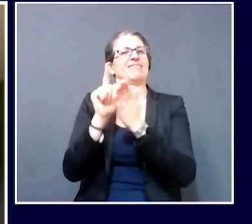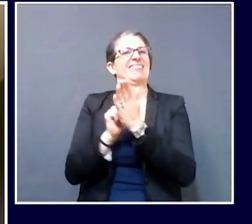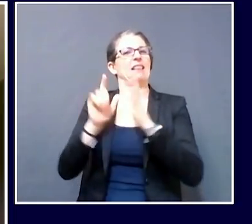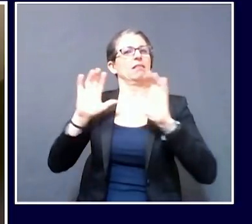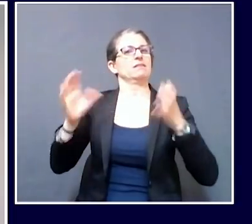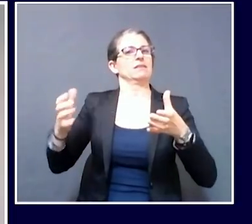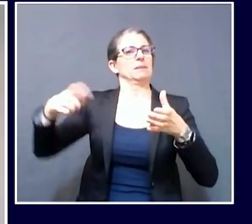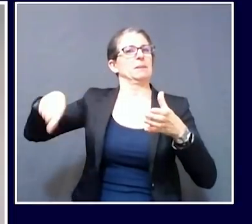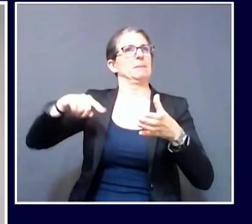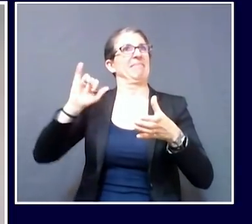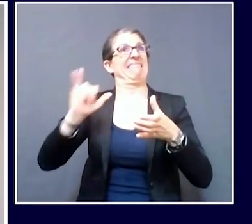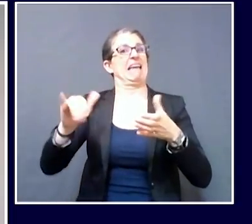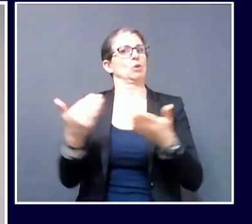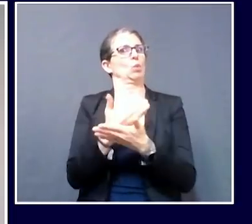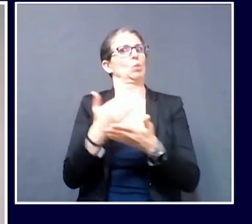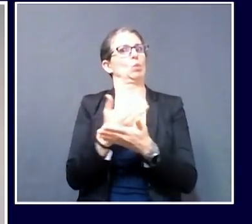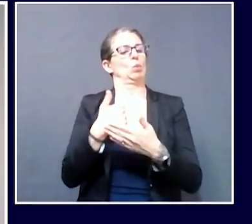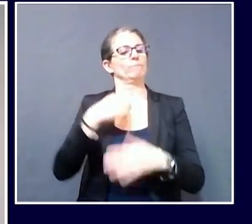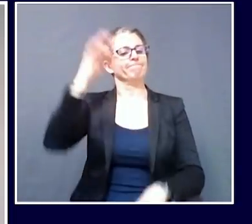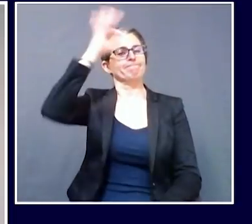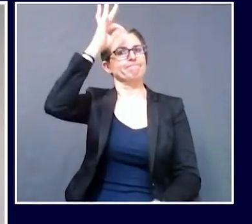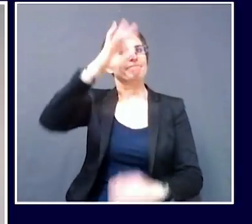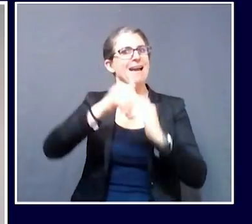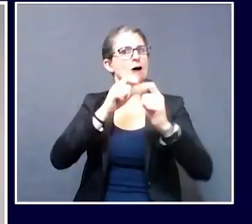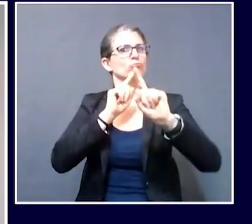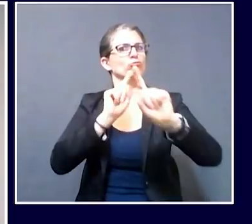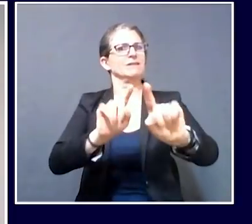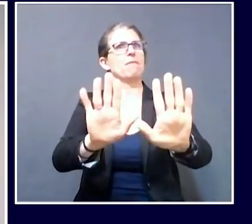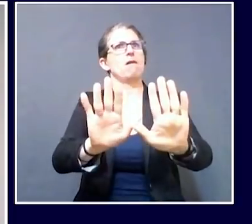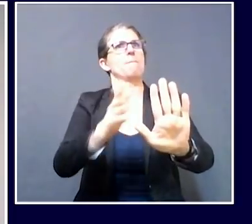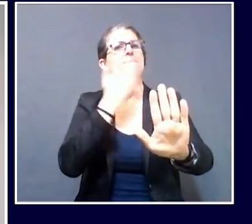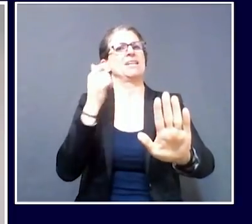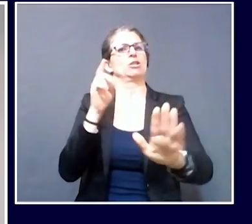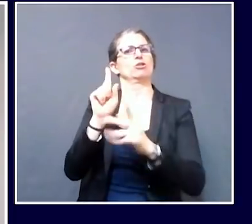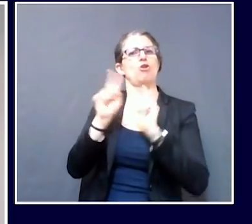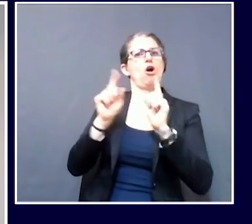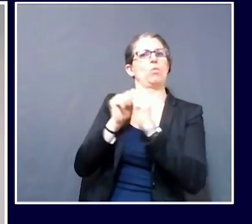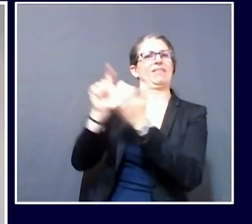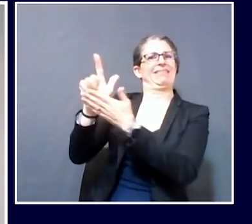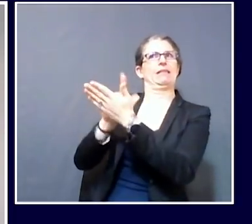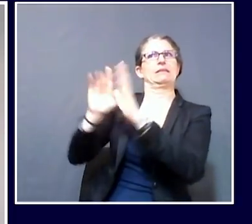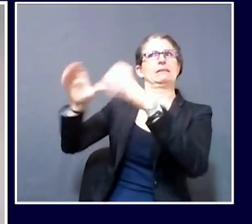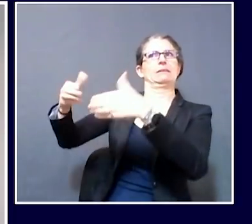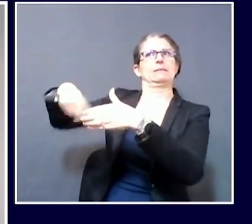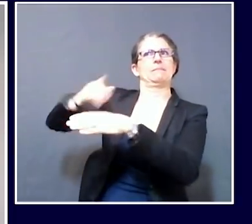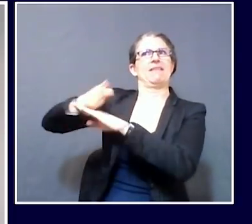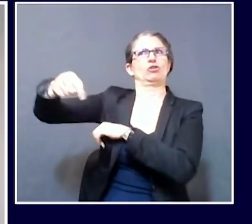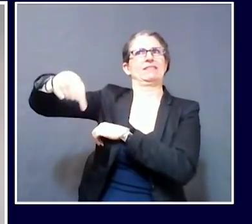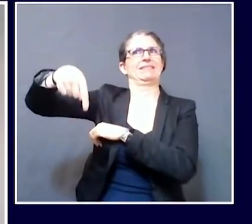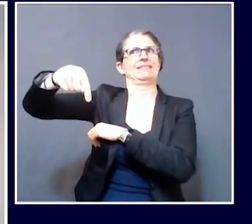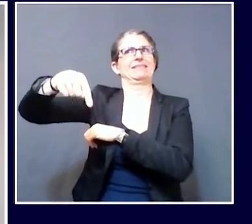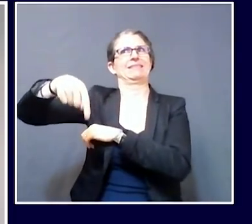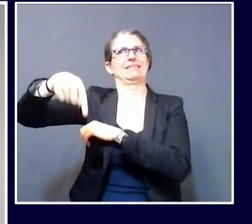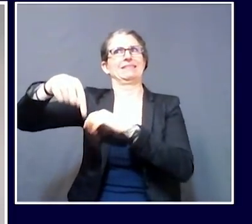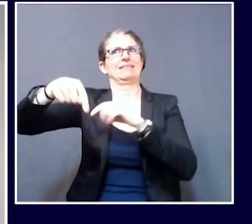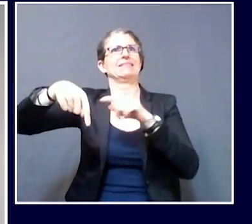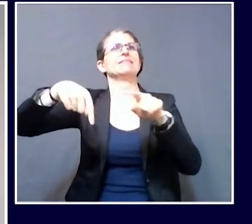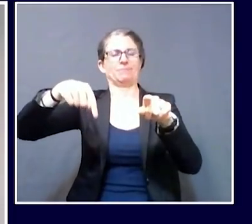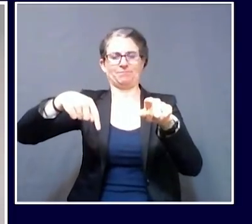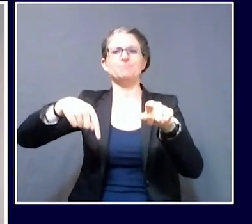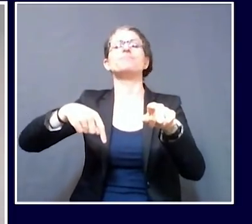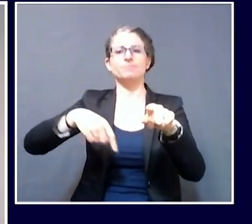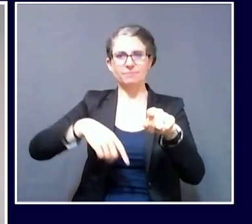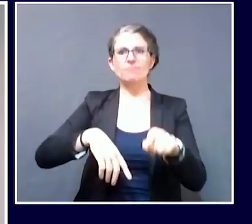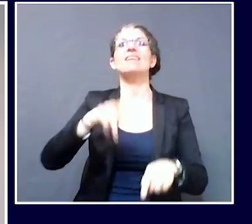going to turn next to Kate Koff at the Ellsworth American. Thank you, Dr. Shah. So two questions. I guess the first one,